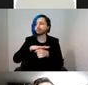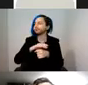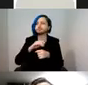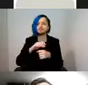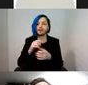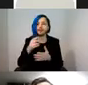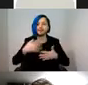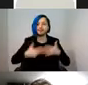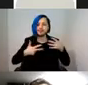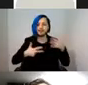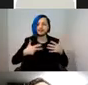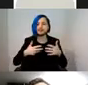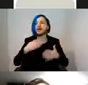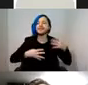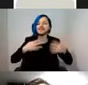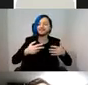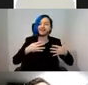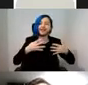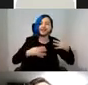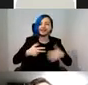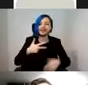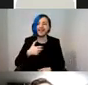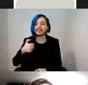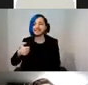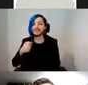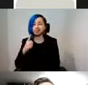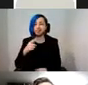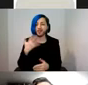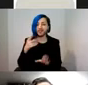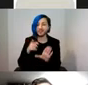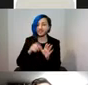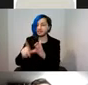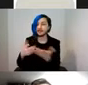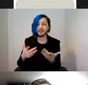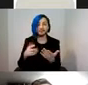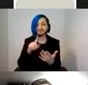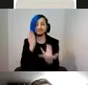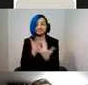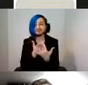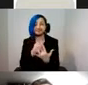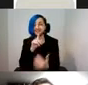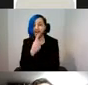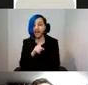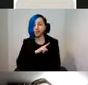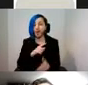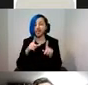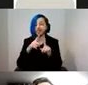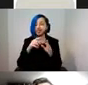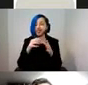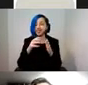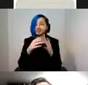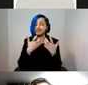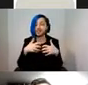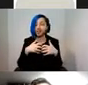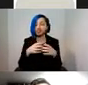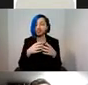but already within 15 years was completely illegible and inaccessible, the technology had become obsolete. And it actually